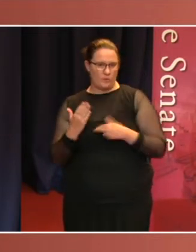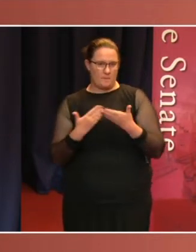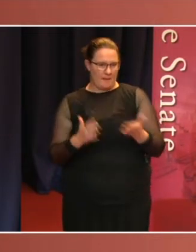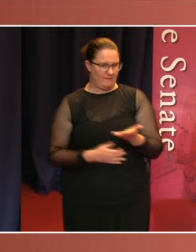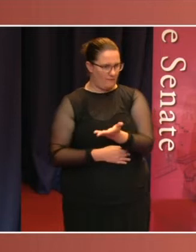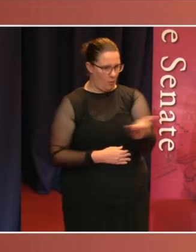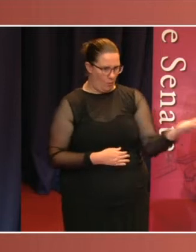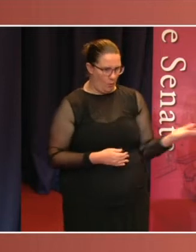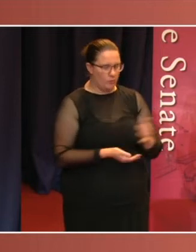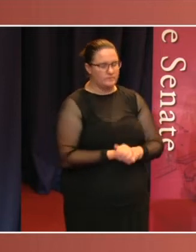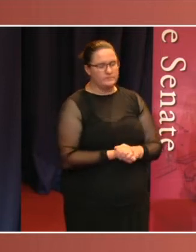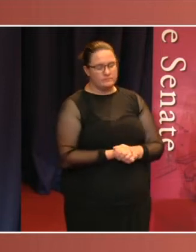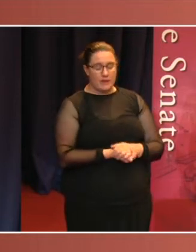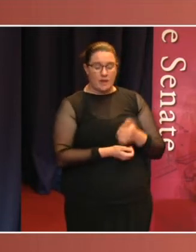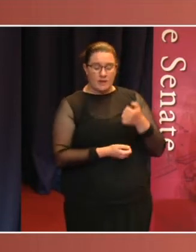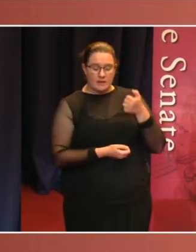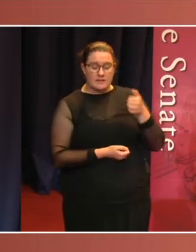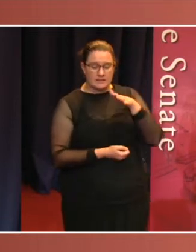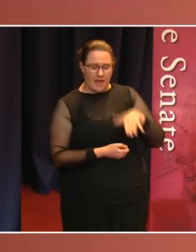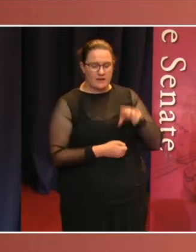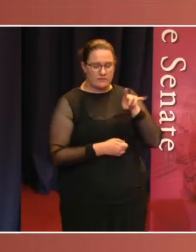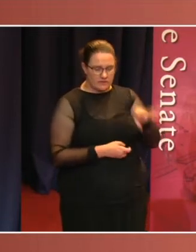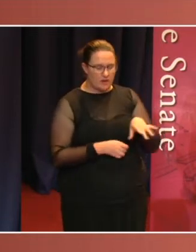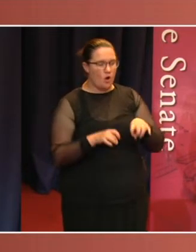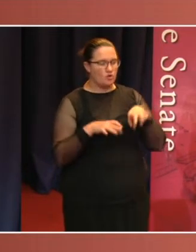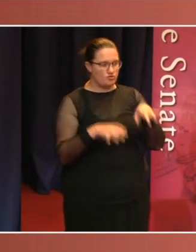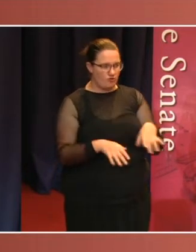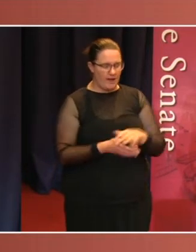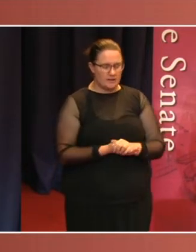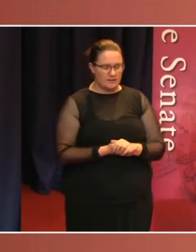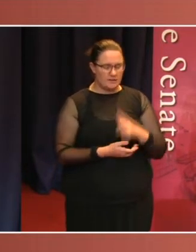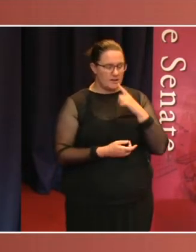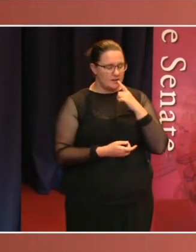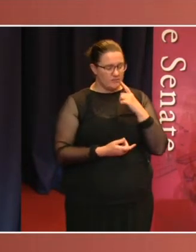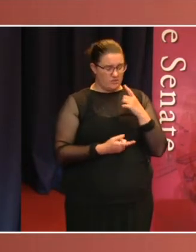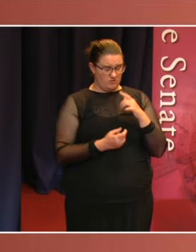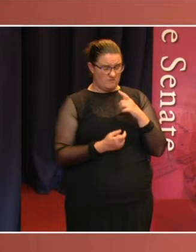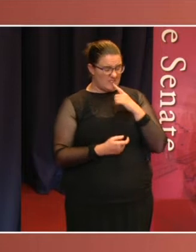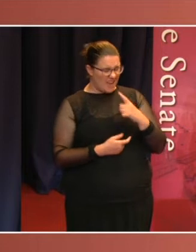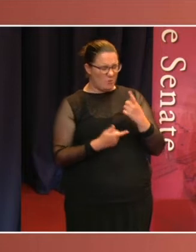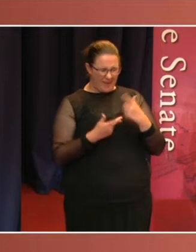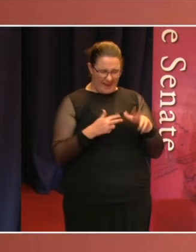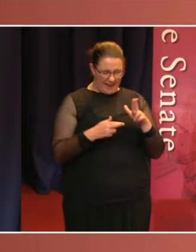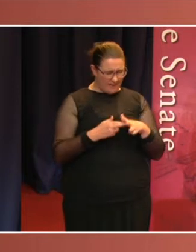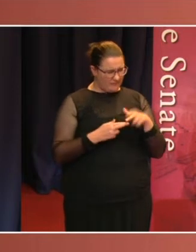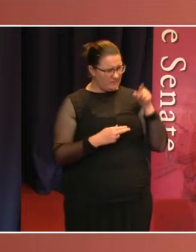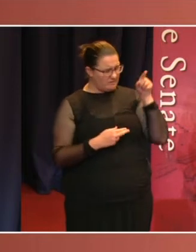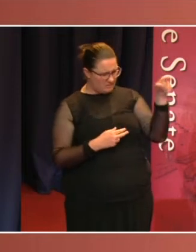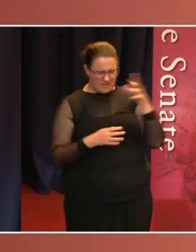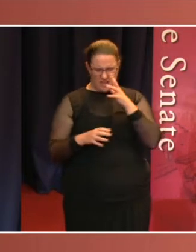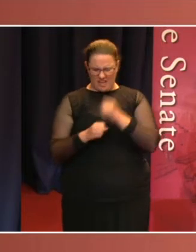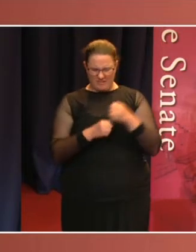Six in ten Australians agree that when the Senate and the government disagree on whether the government has to hand over information,